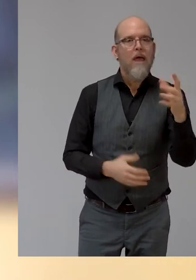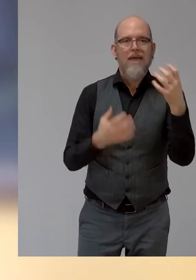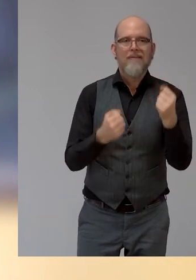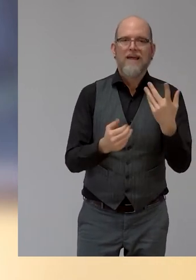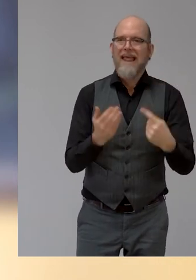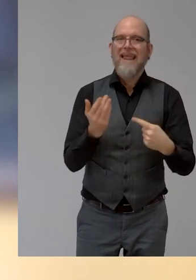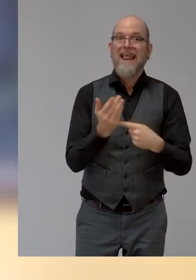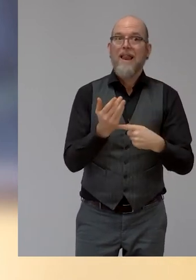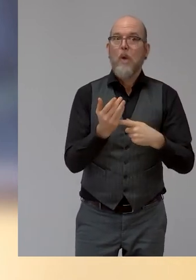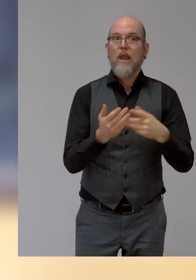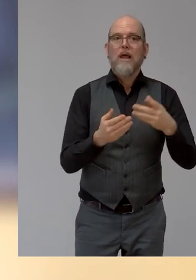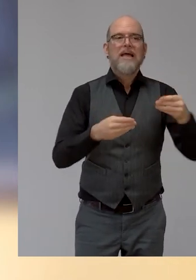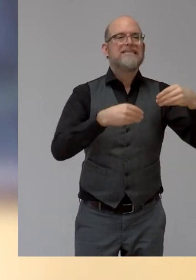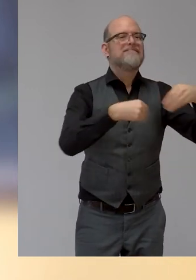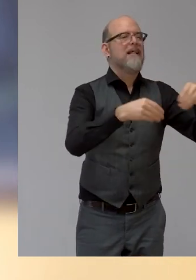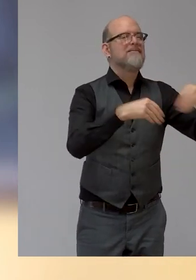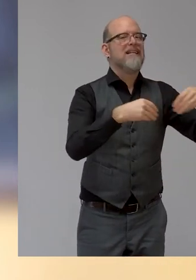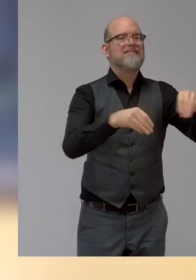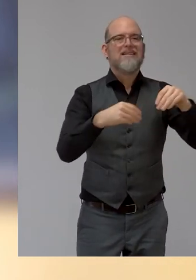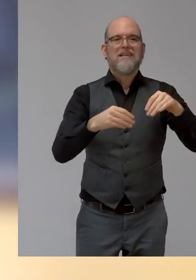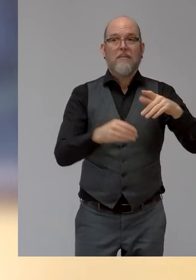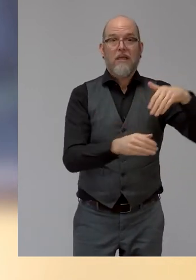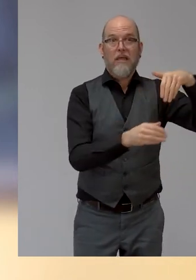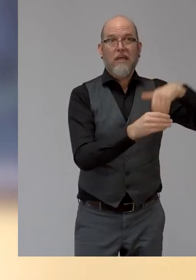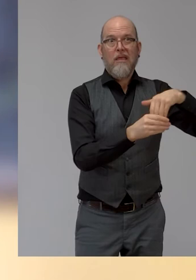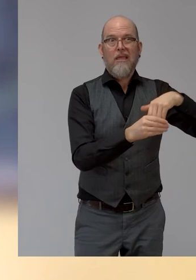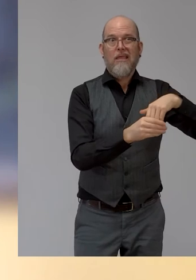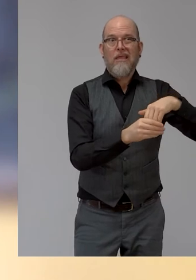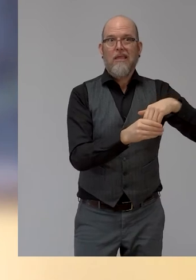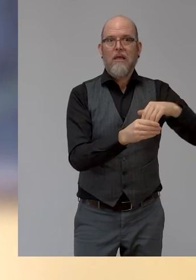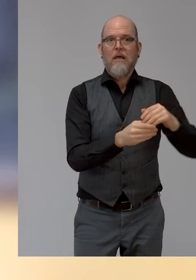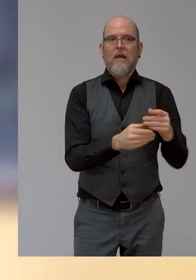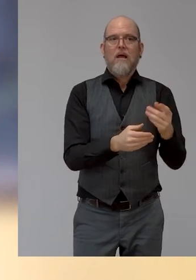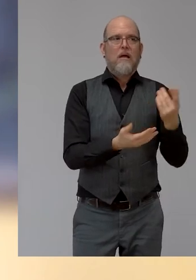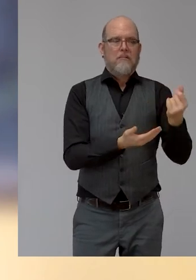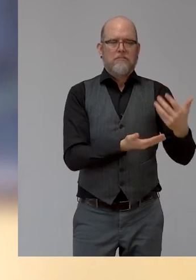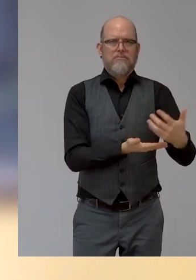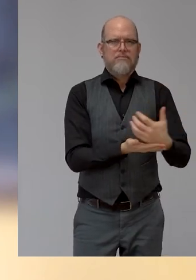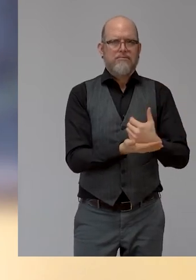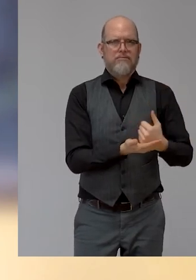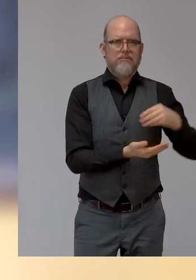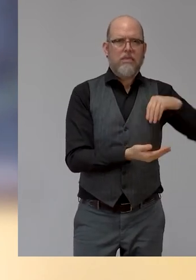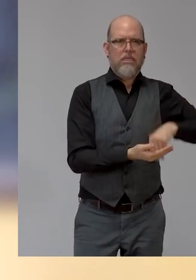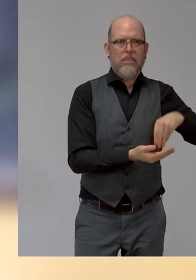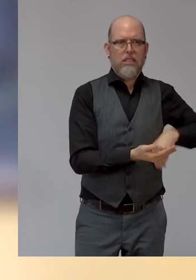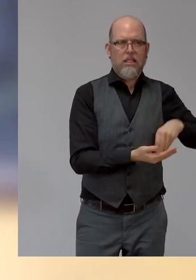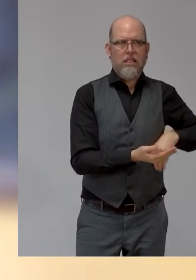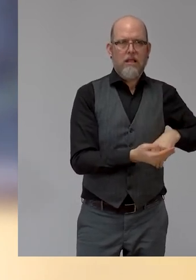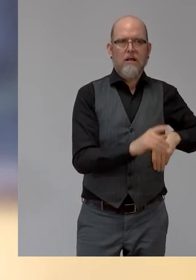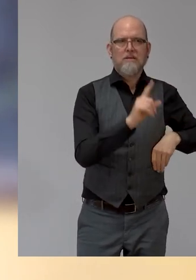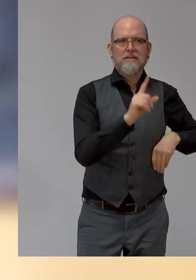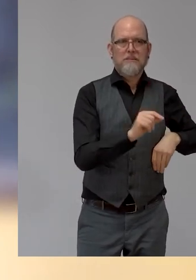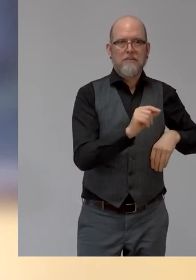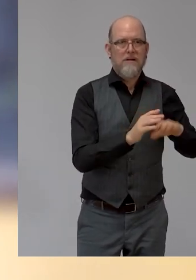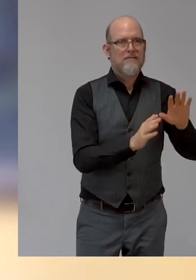you take away the beauty of, you know, what all possibilities exist. In fact, we are currently waiting for 3D